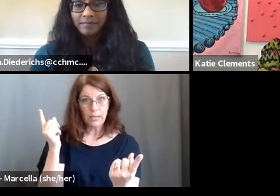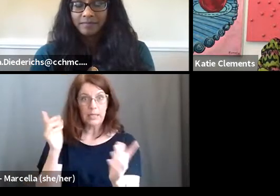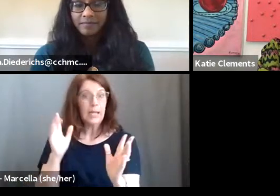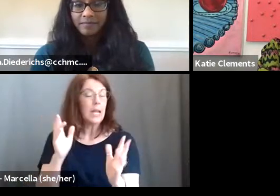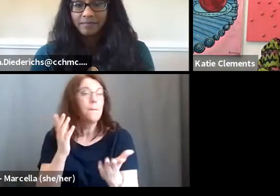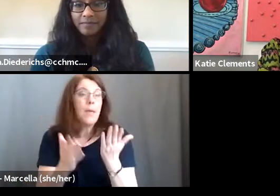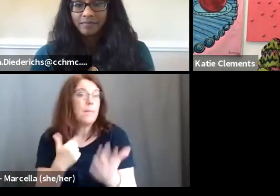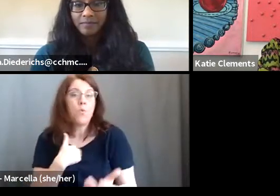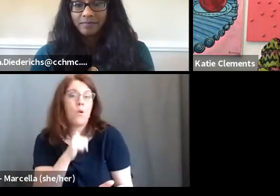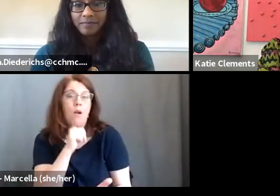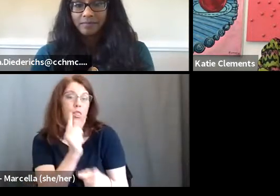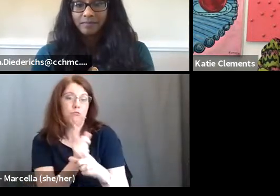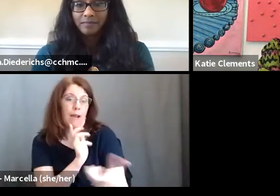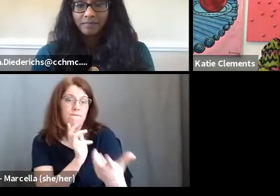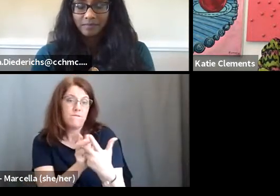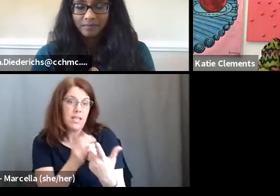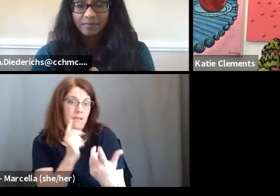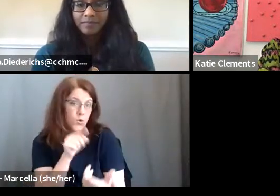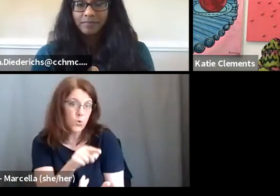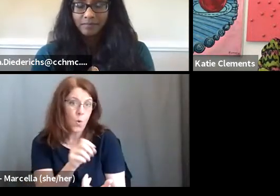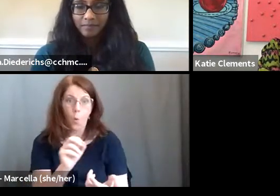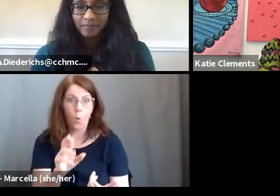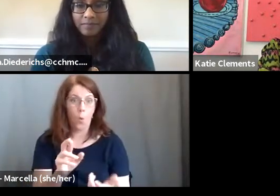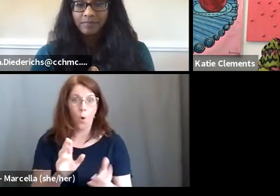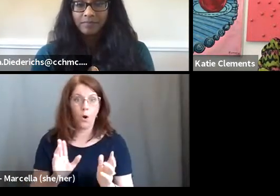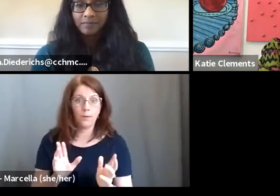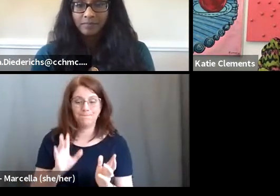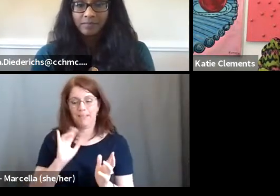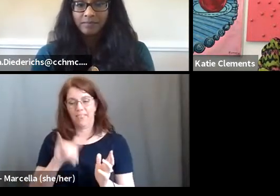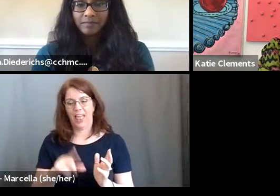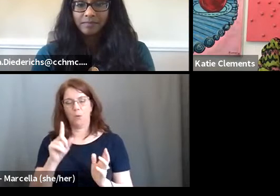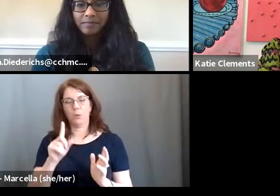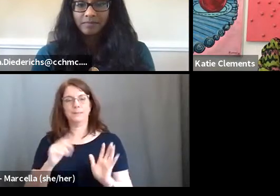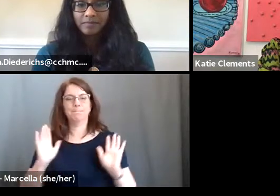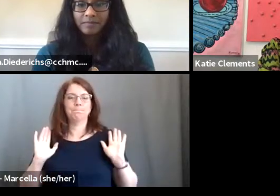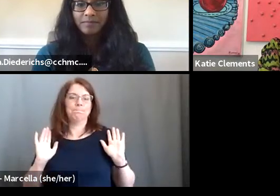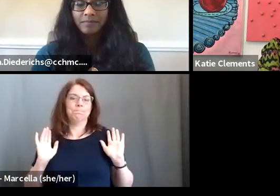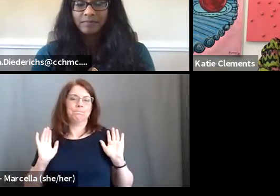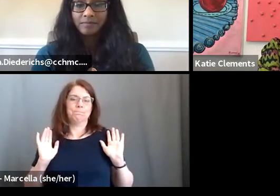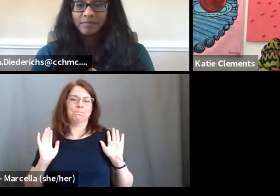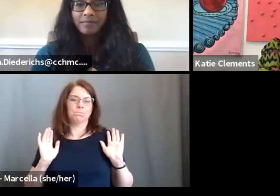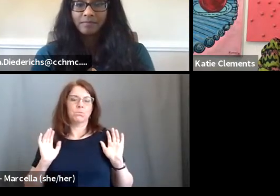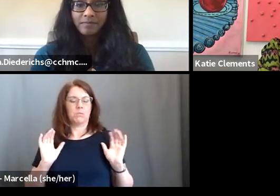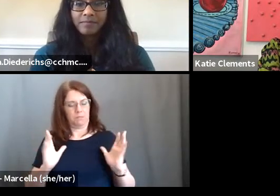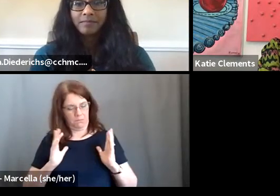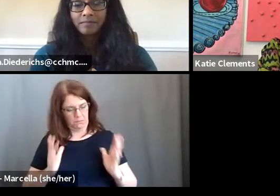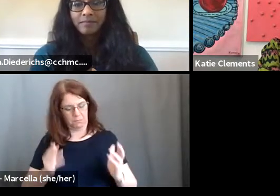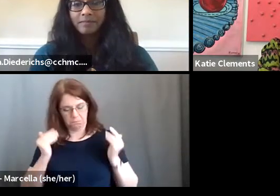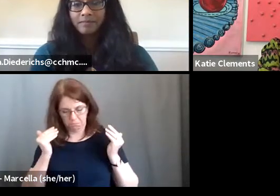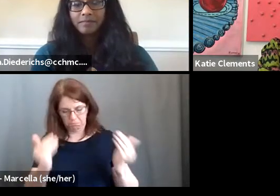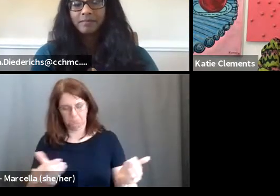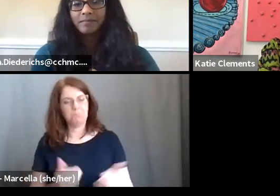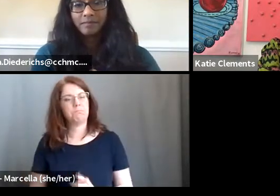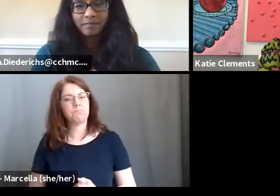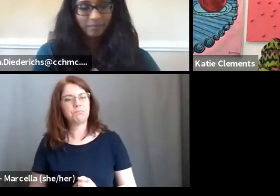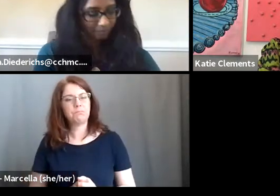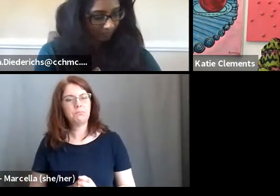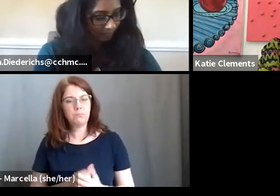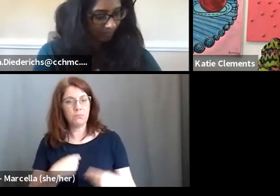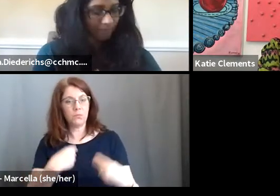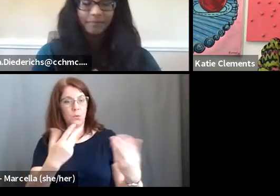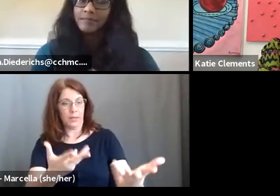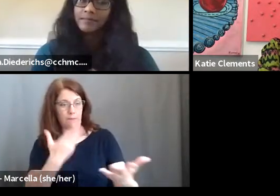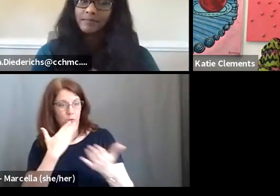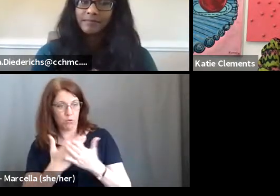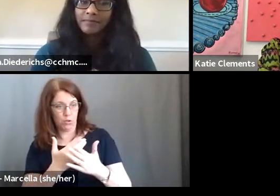fit for your firm or, or it's just like on this one, like I said, I'm not going to fall on the sword for it. mean, I'm just gonna, Hey, listen, you know, we gave you sound